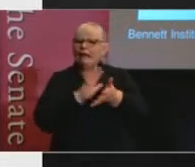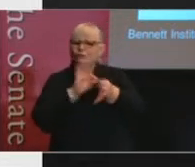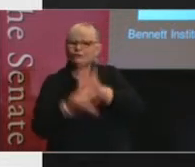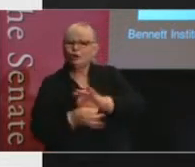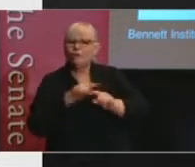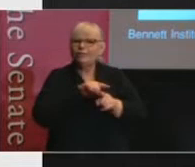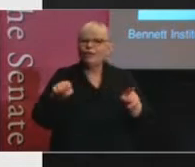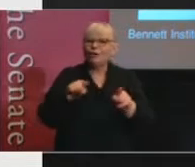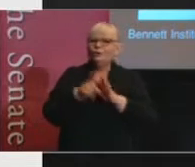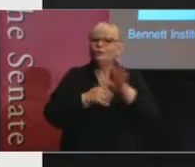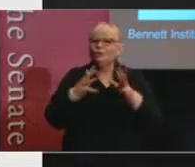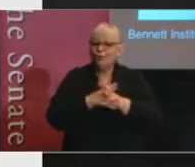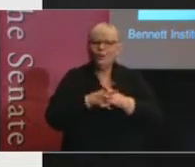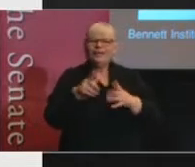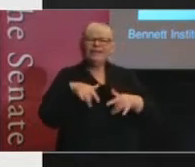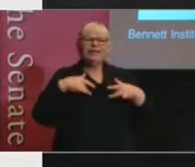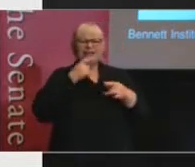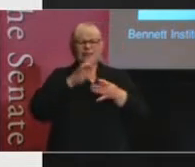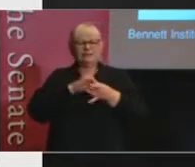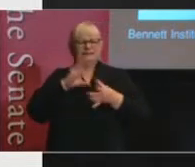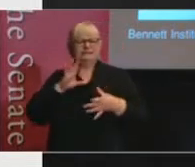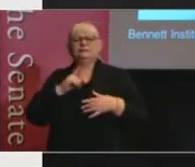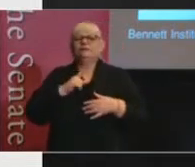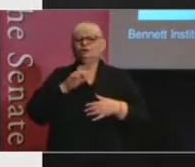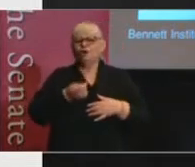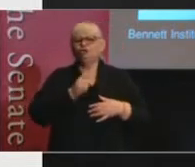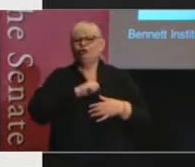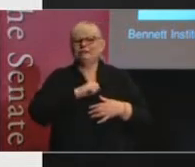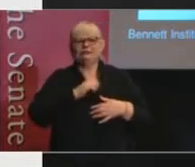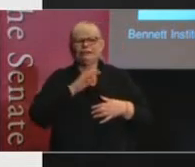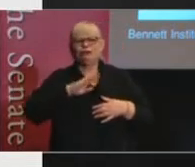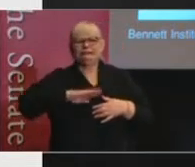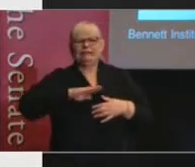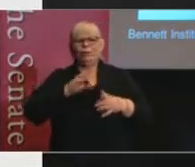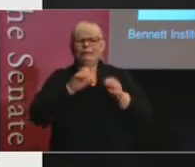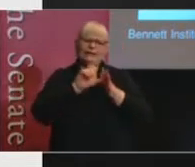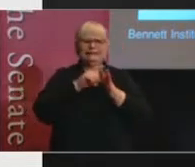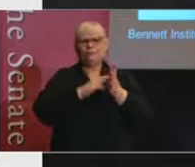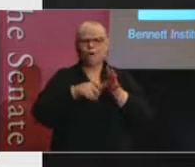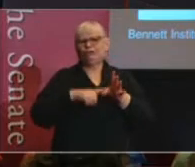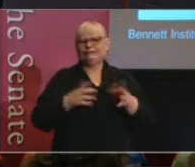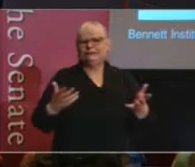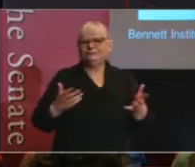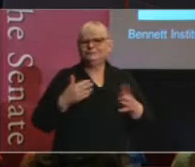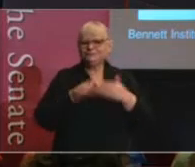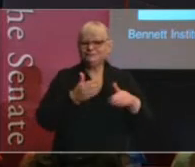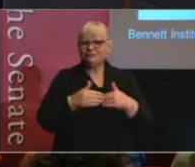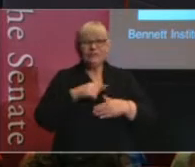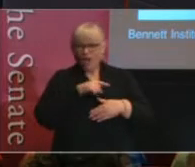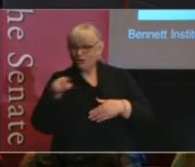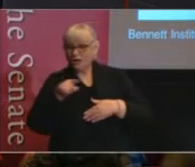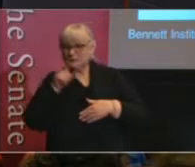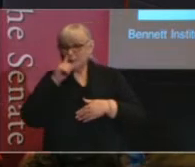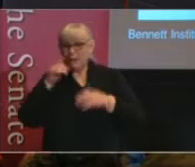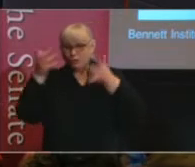have a sense of disconnect and dissatisfaction with democracy and these are people that are actively looking